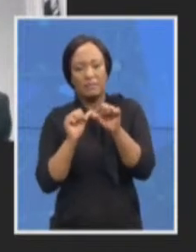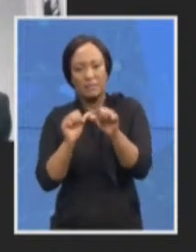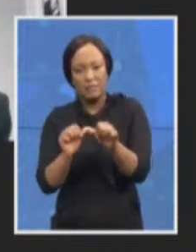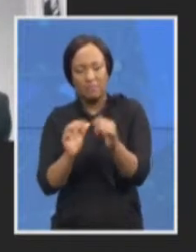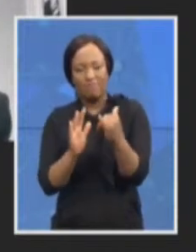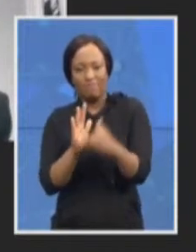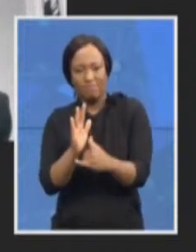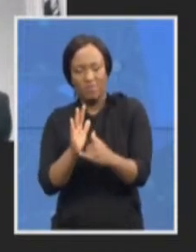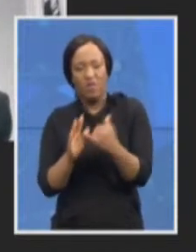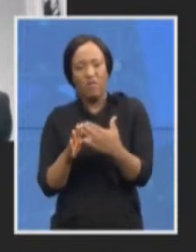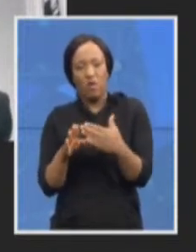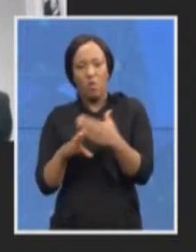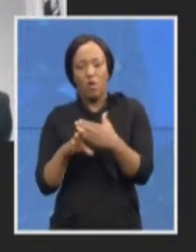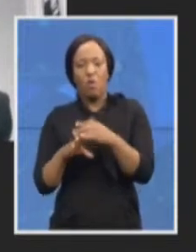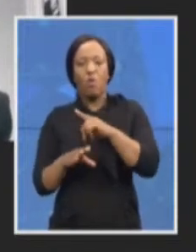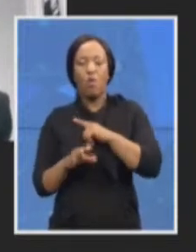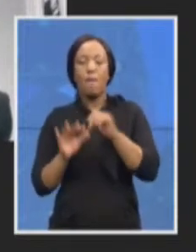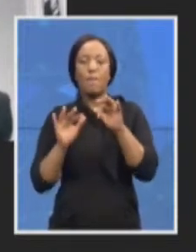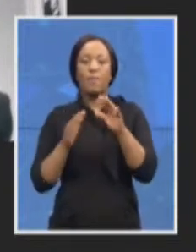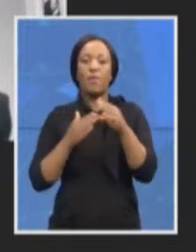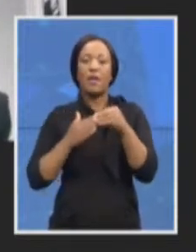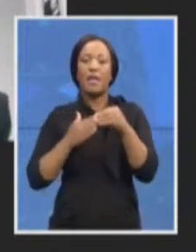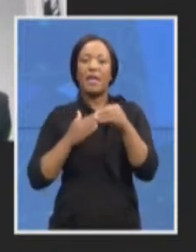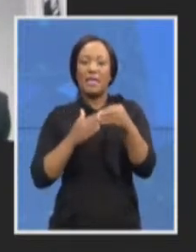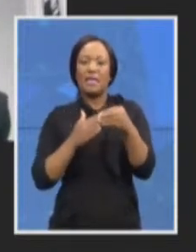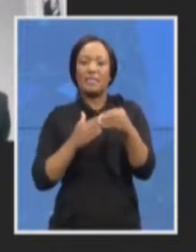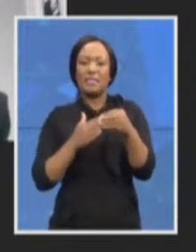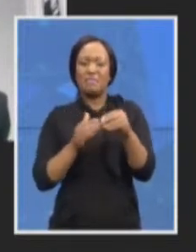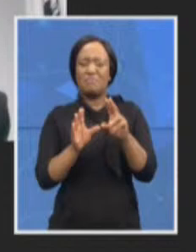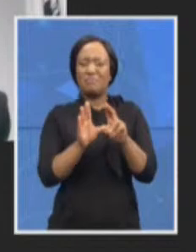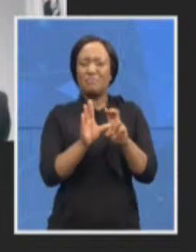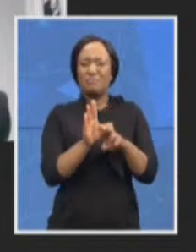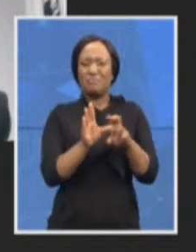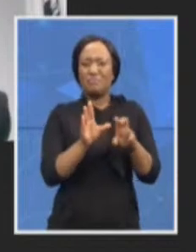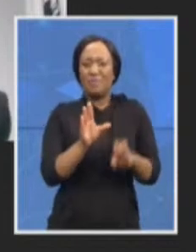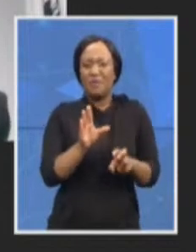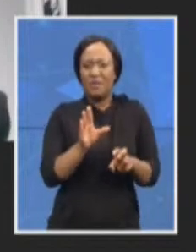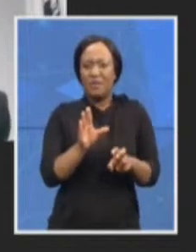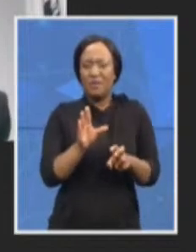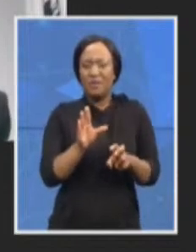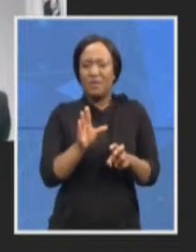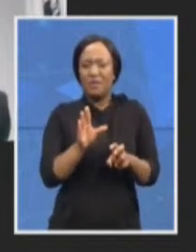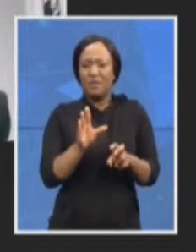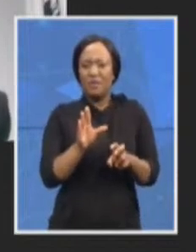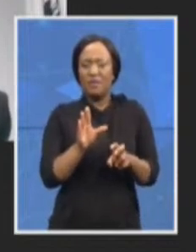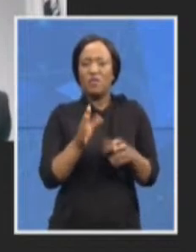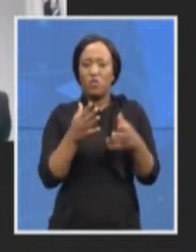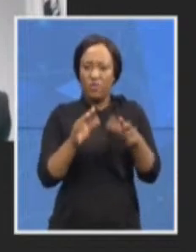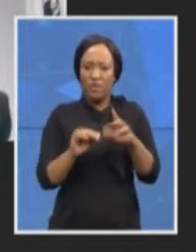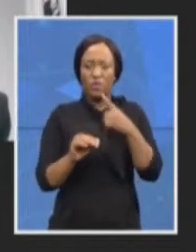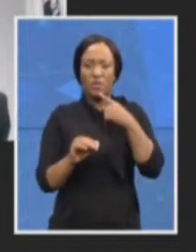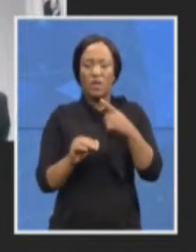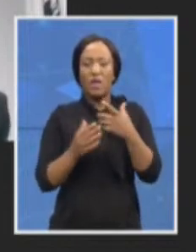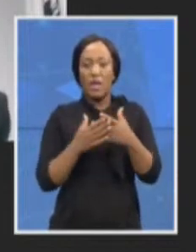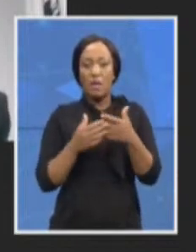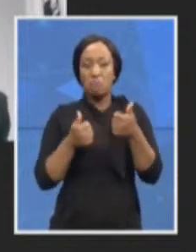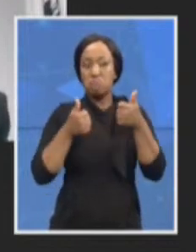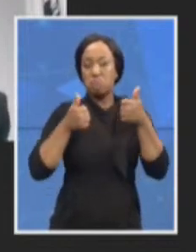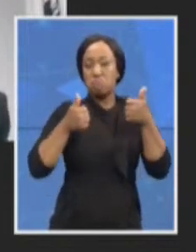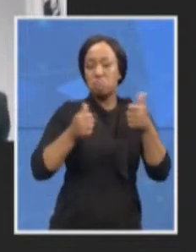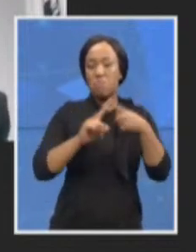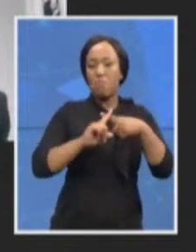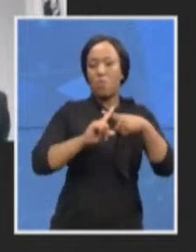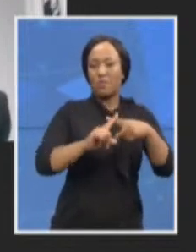leaving, though you have stated very categorically that it can be a healthy thing, especially with the, you know, with the